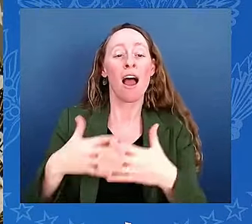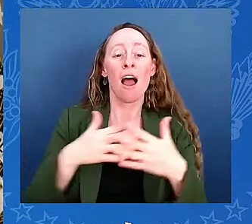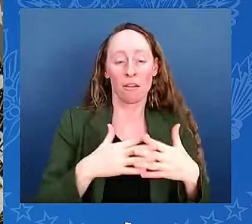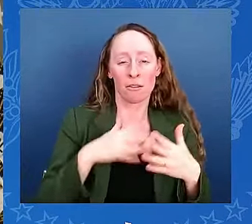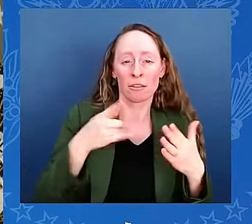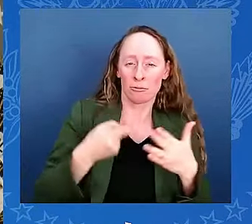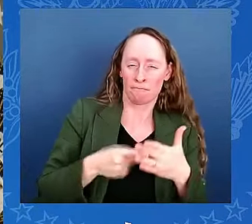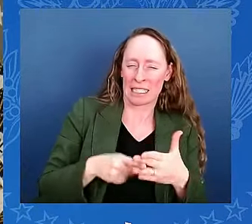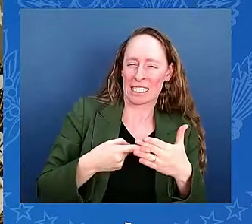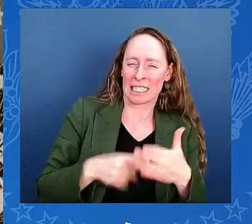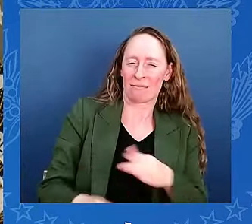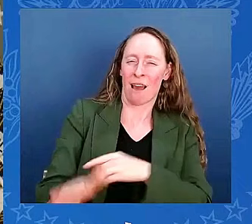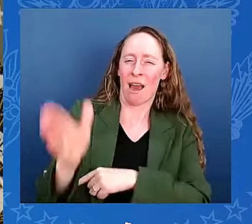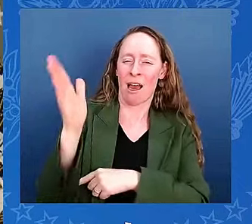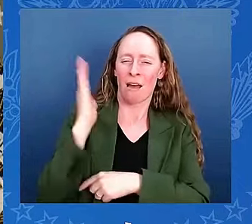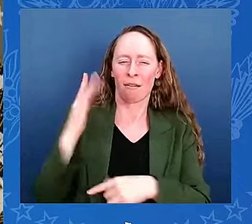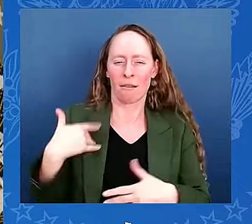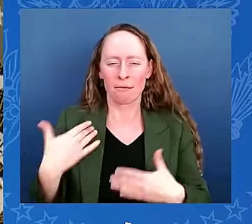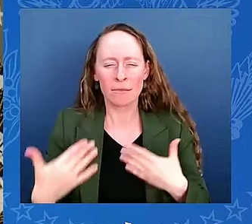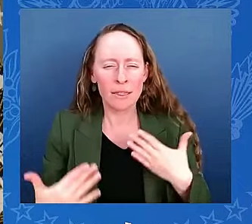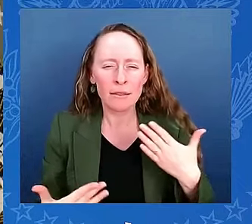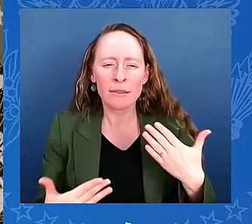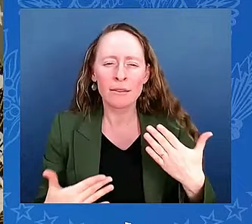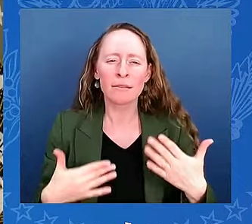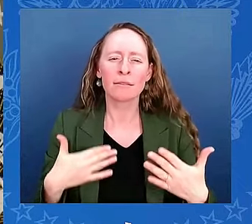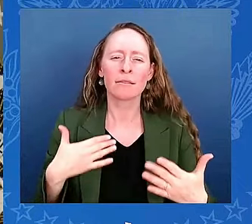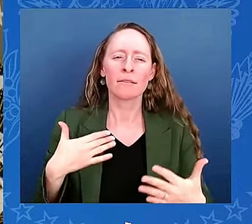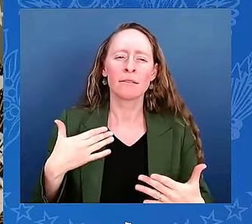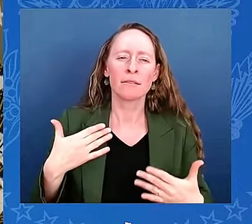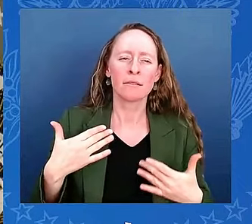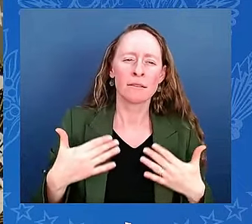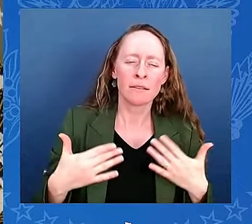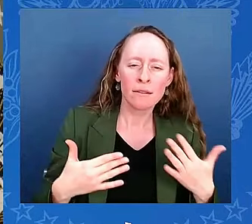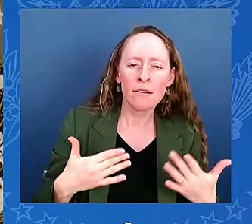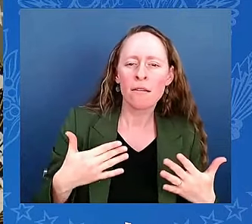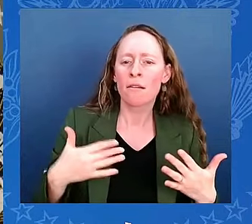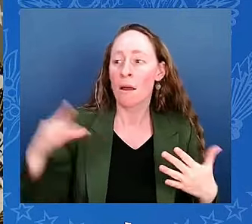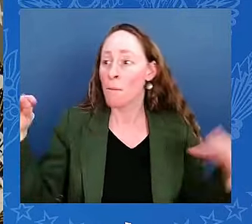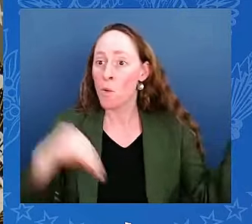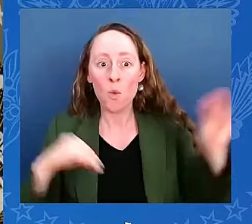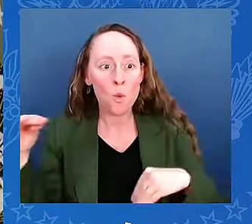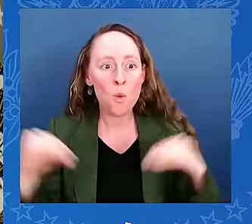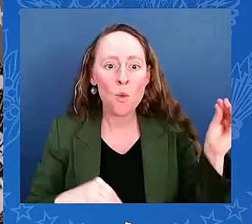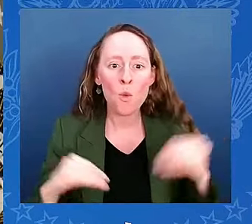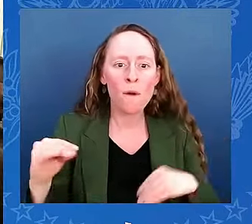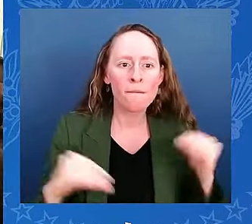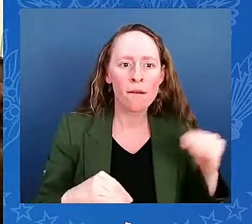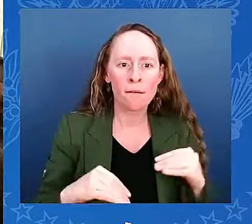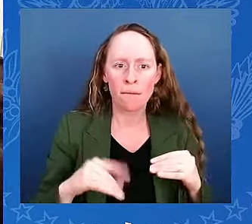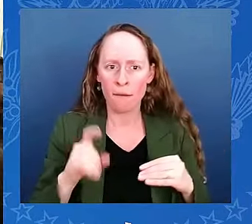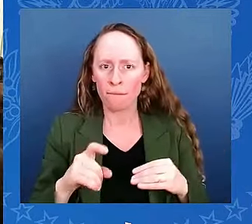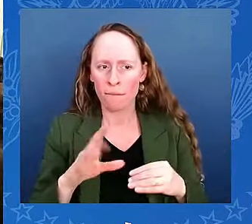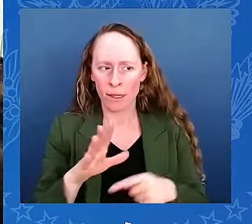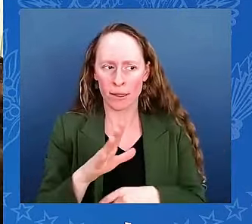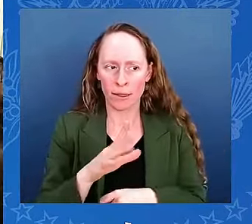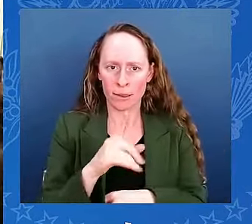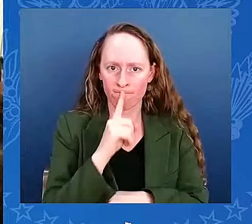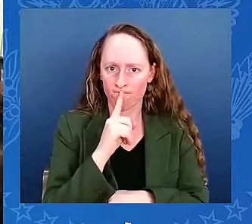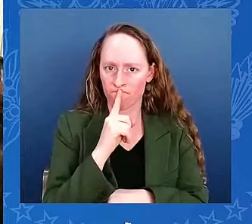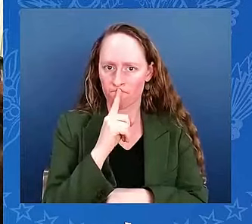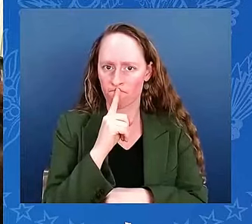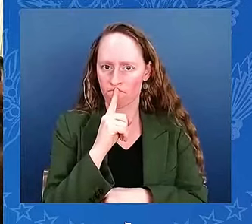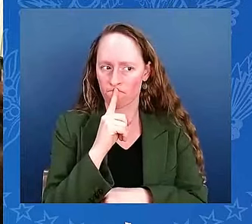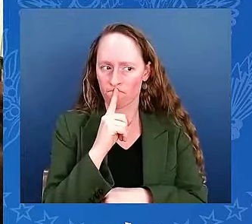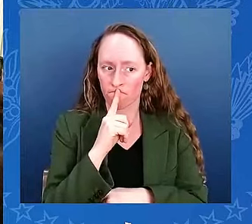shadow of the suspicion, now in the time Diwali is celebrated openly and proudly here in the White House. And by the way,